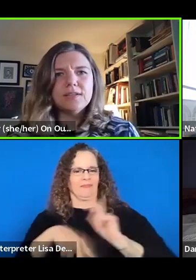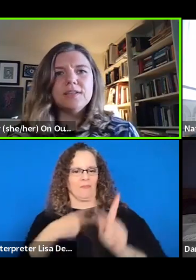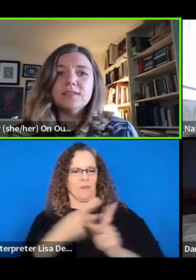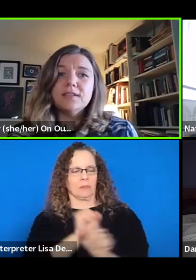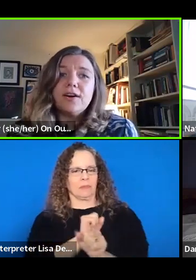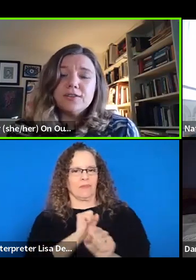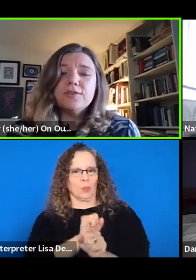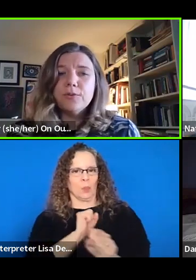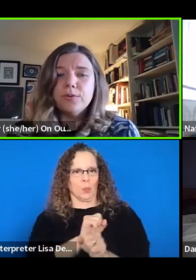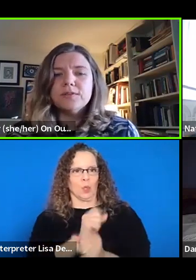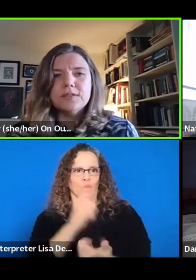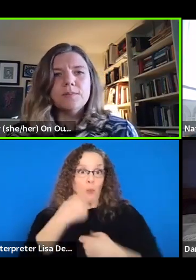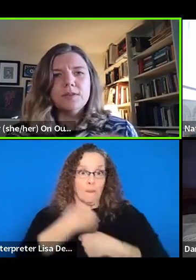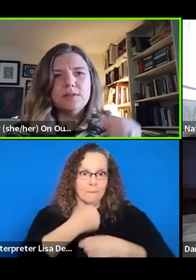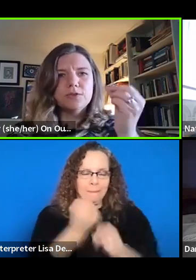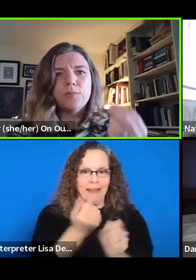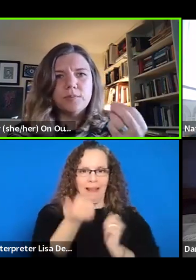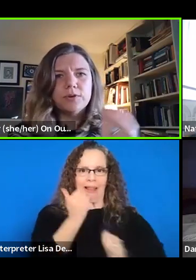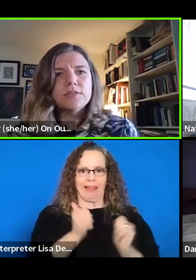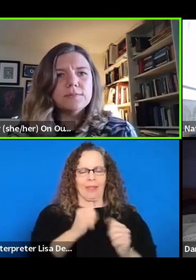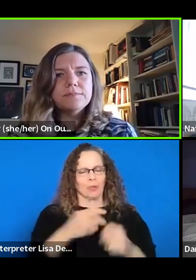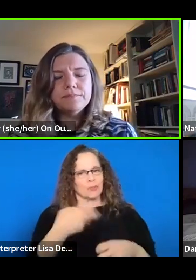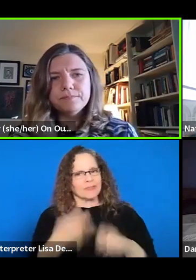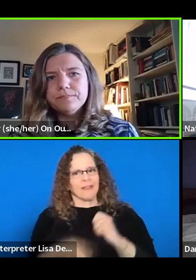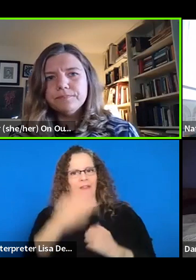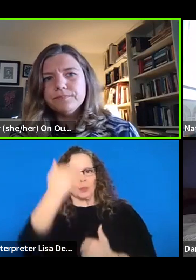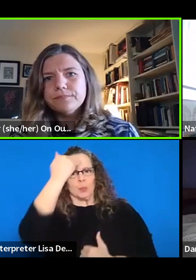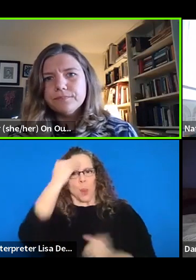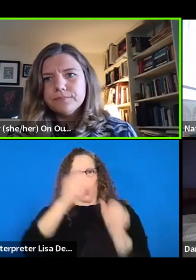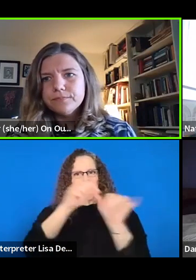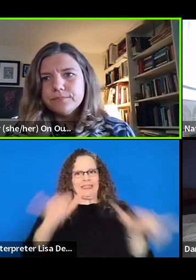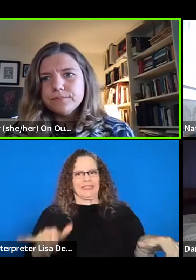to make theater, it's hard to know the whole system in just one person.